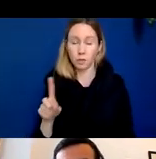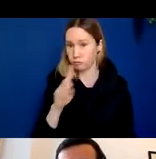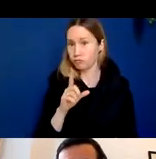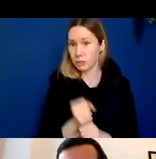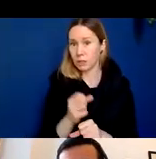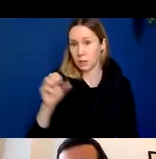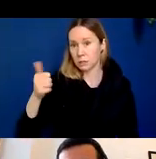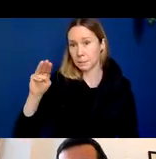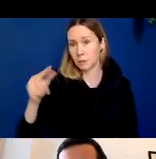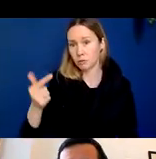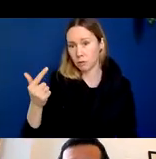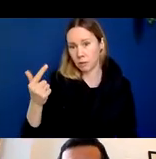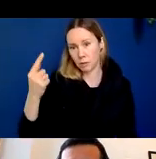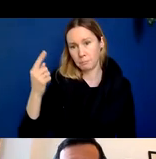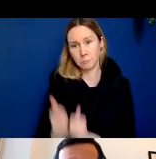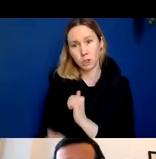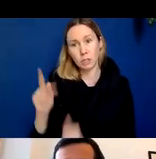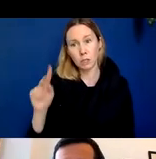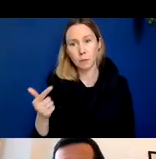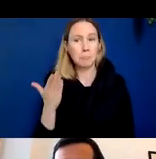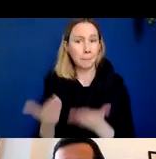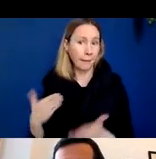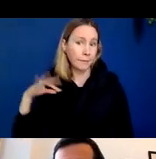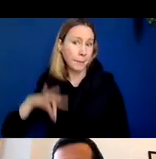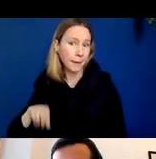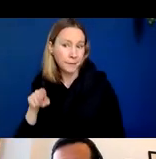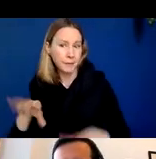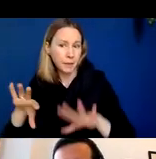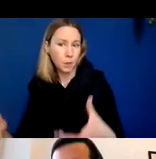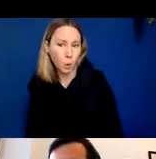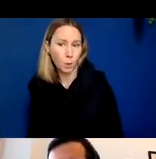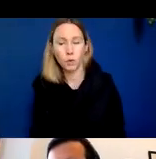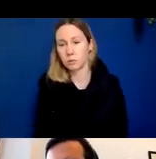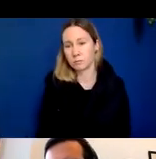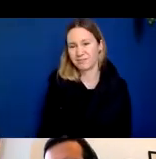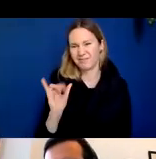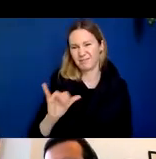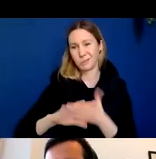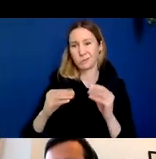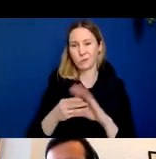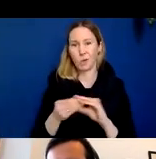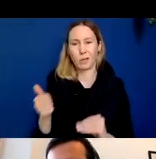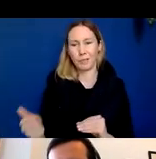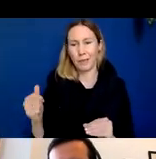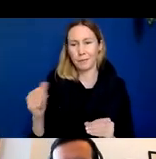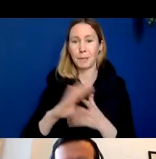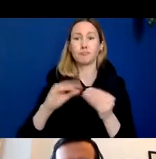this 10 milligram per kilogram dose maybe there was a benefit in that cohort at least that's the story that they've been presenting based